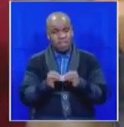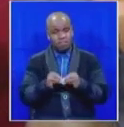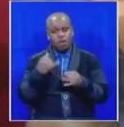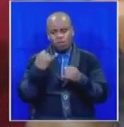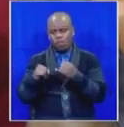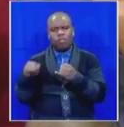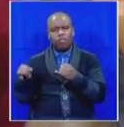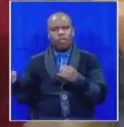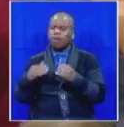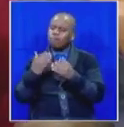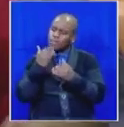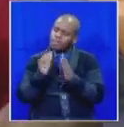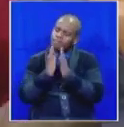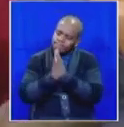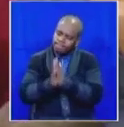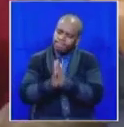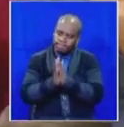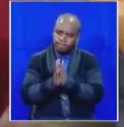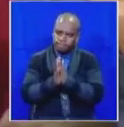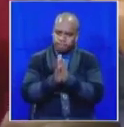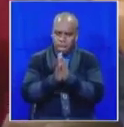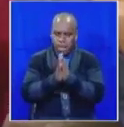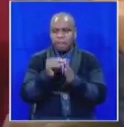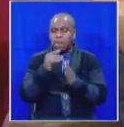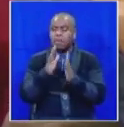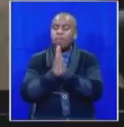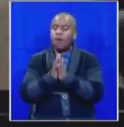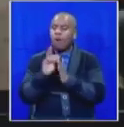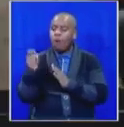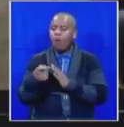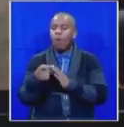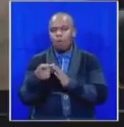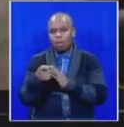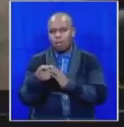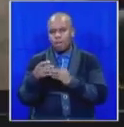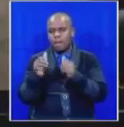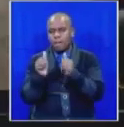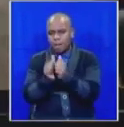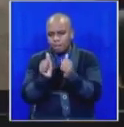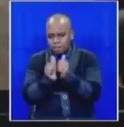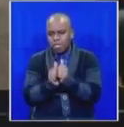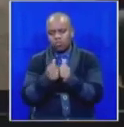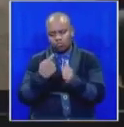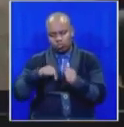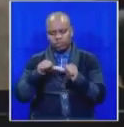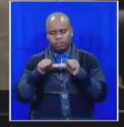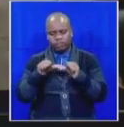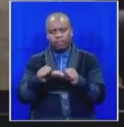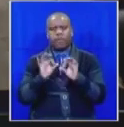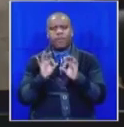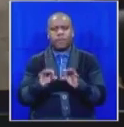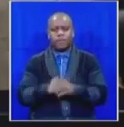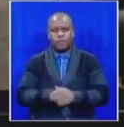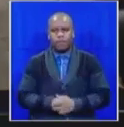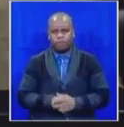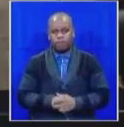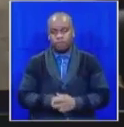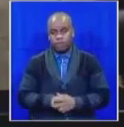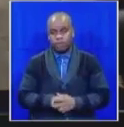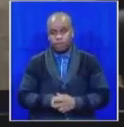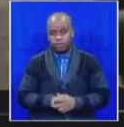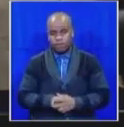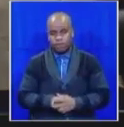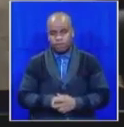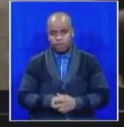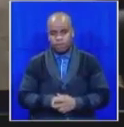don't do that please i'm calling on all of you members to allow us to be able to run the house properly in the house and honorable member